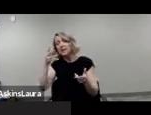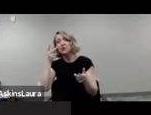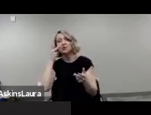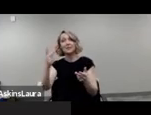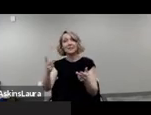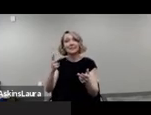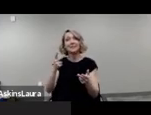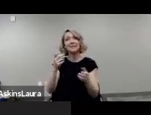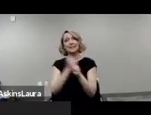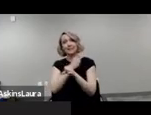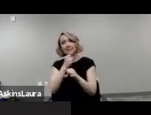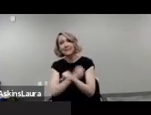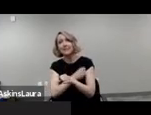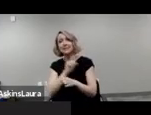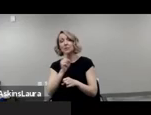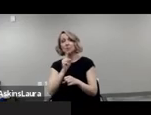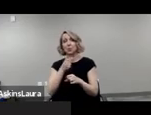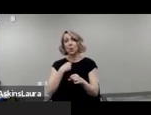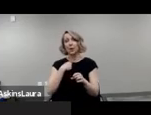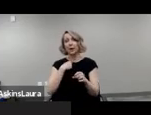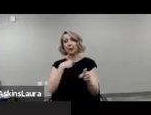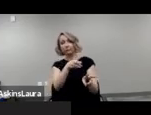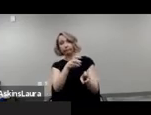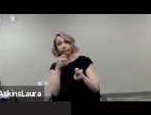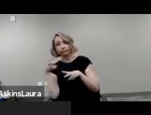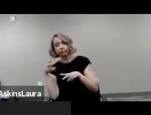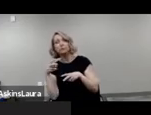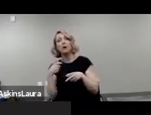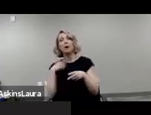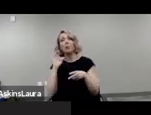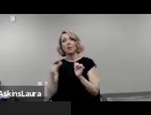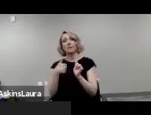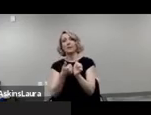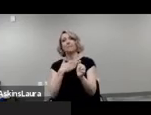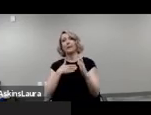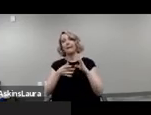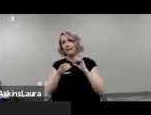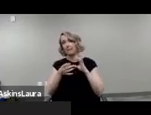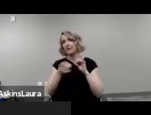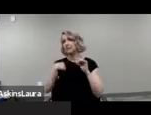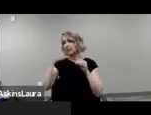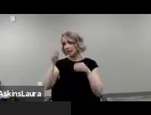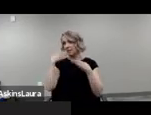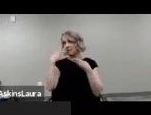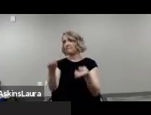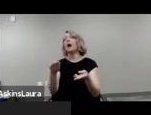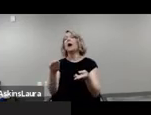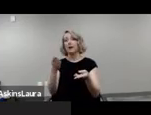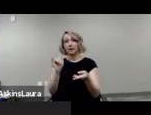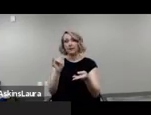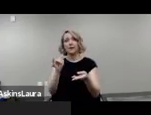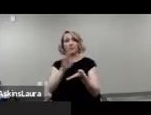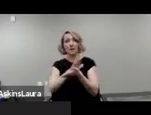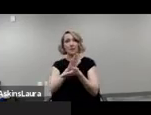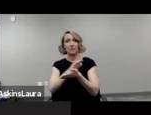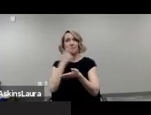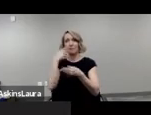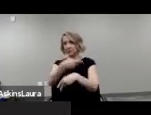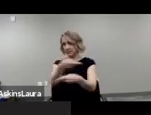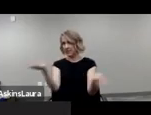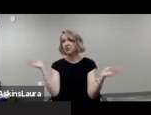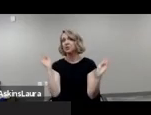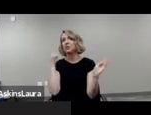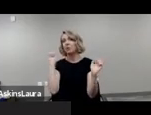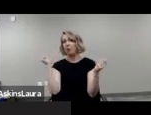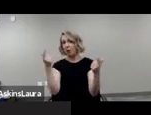what the actual statistics are, I'm going to update my comments and provide that information for dissemination to all of the participants.